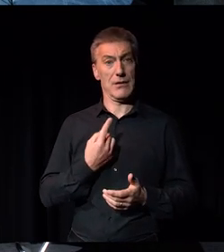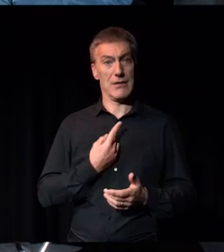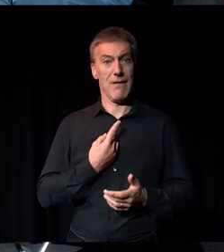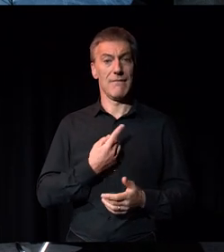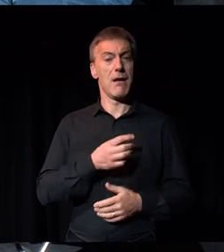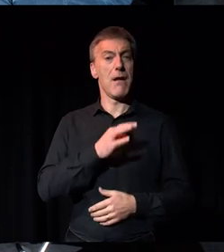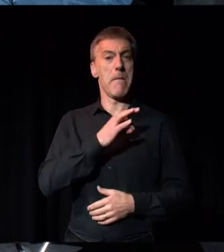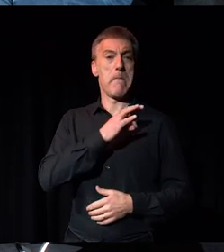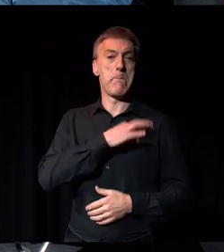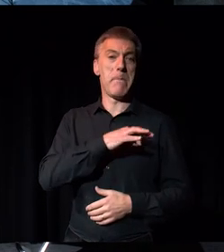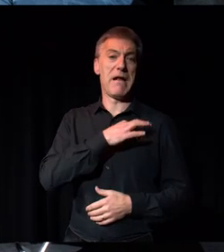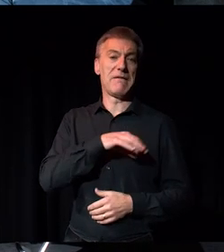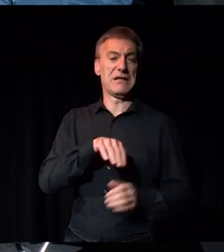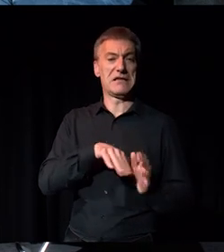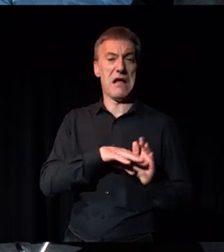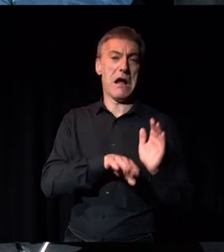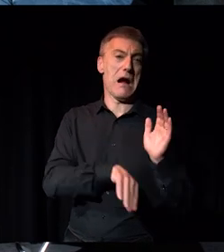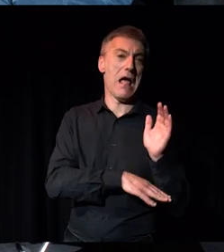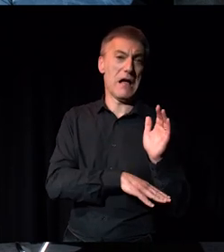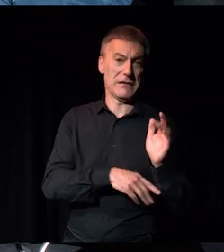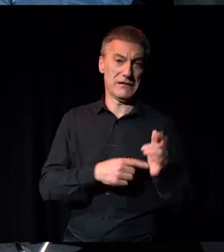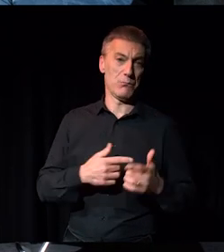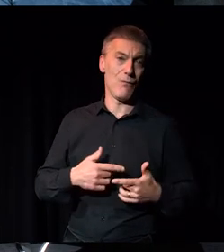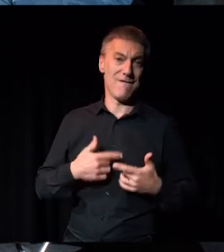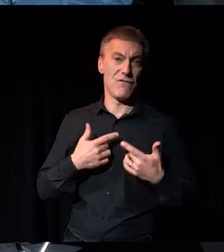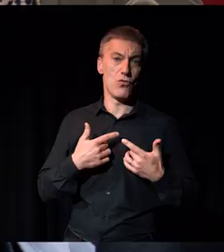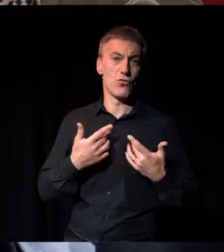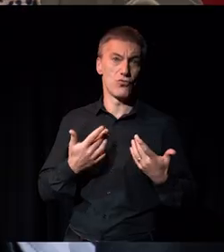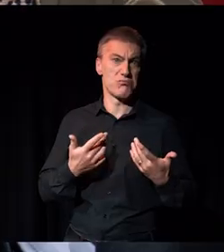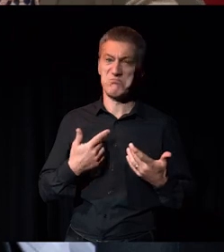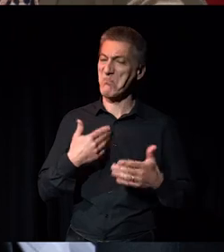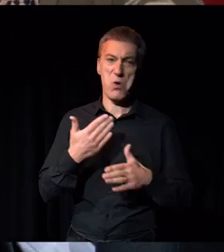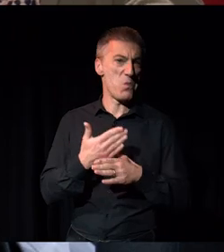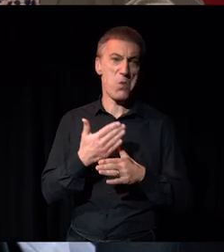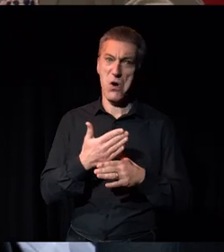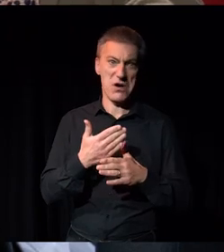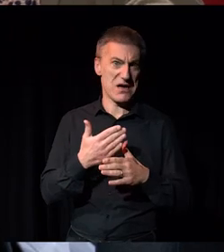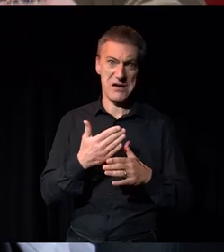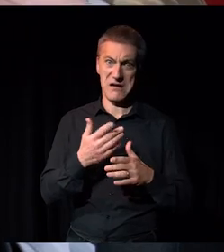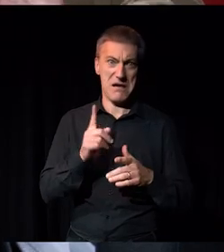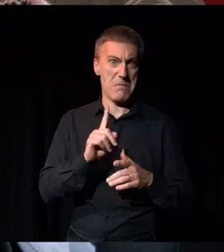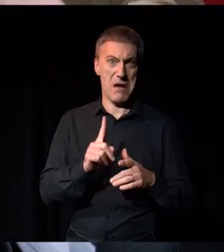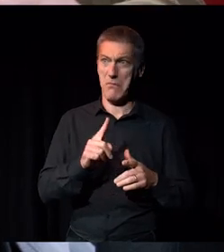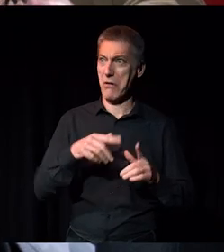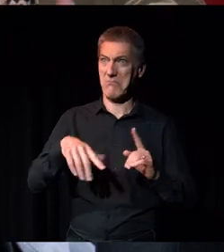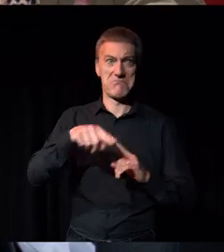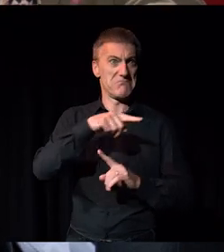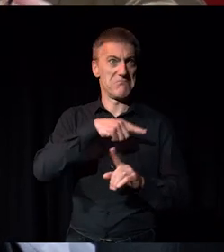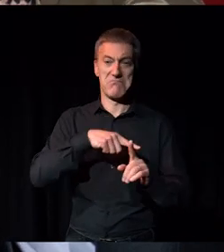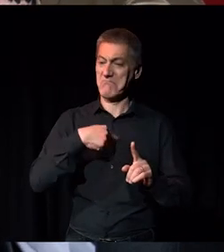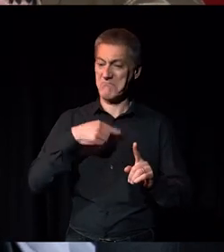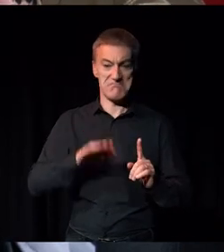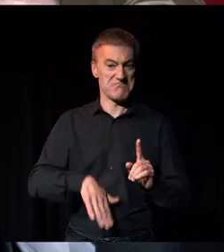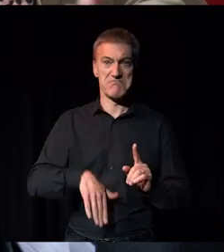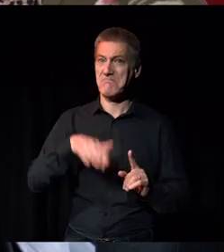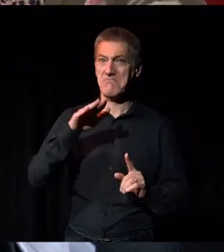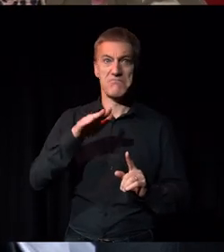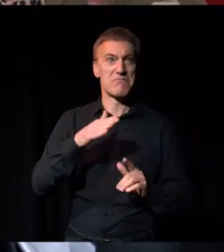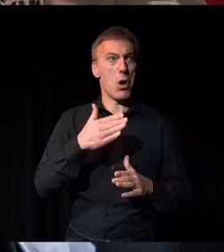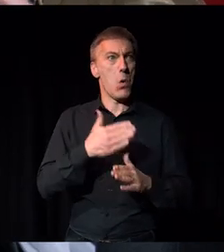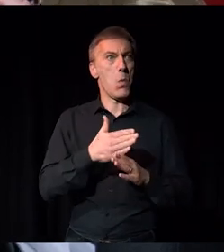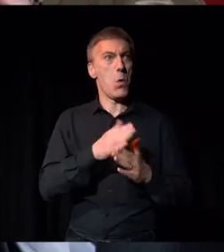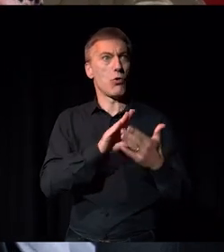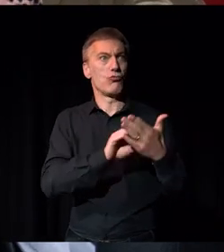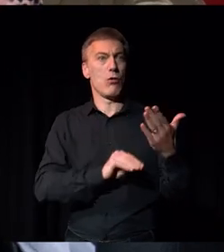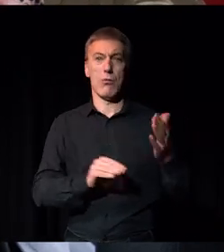benefits class background rather than, you know, working class, there were no working people around me. I didn't have any work role